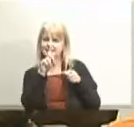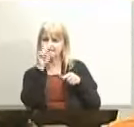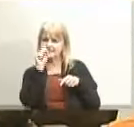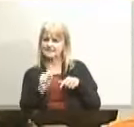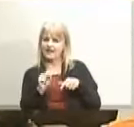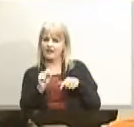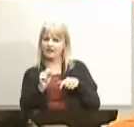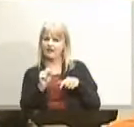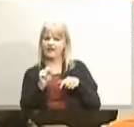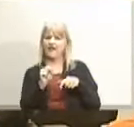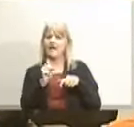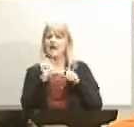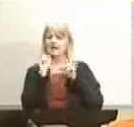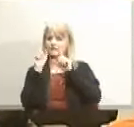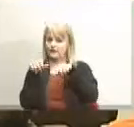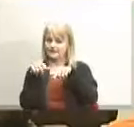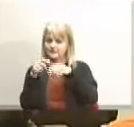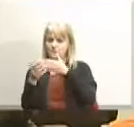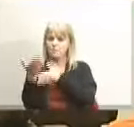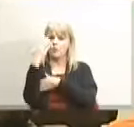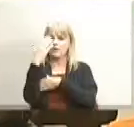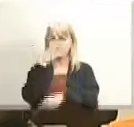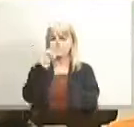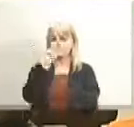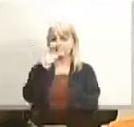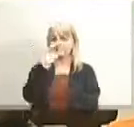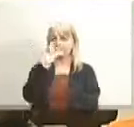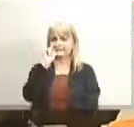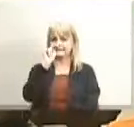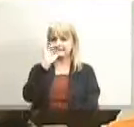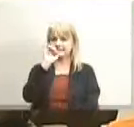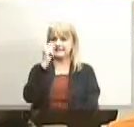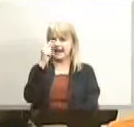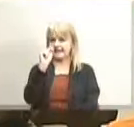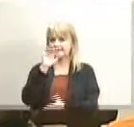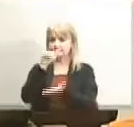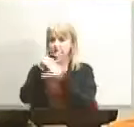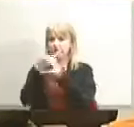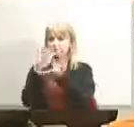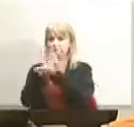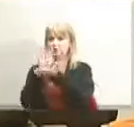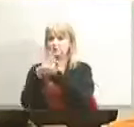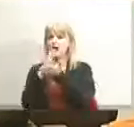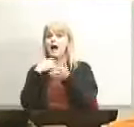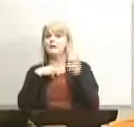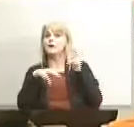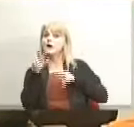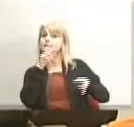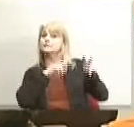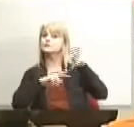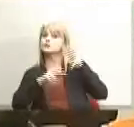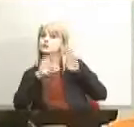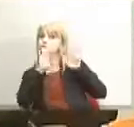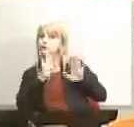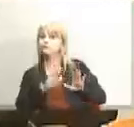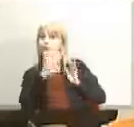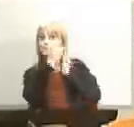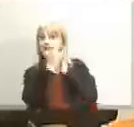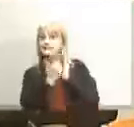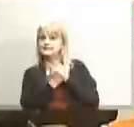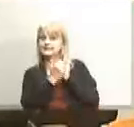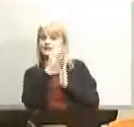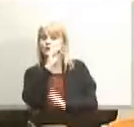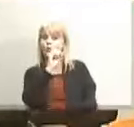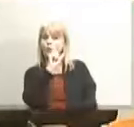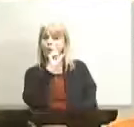at night middle school but in and i observed a great lesson at olmstead south on